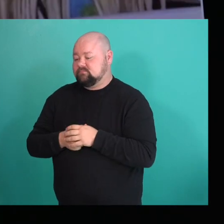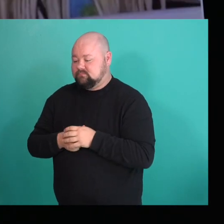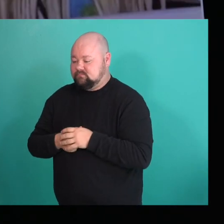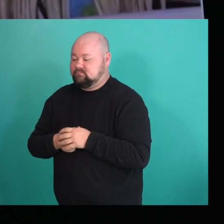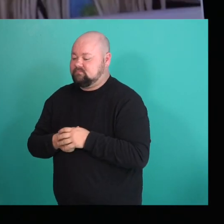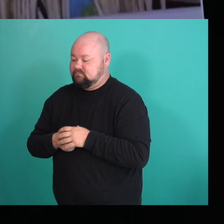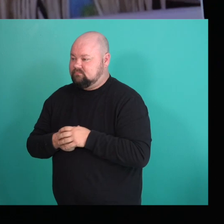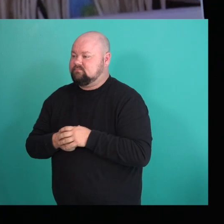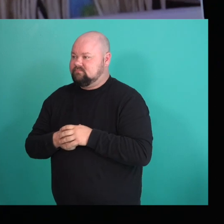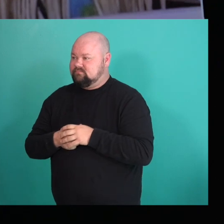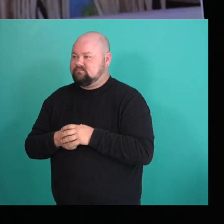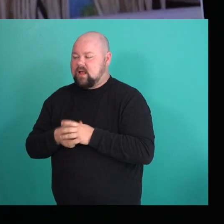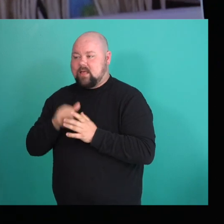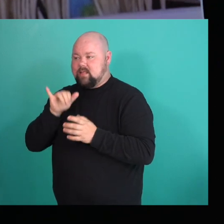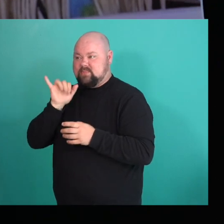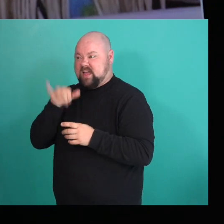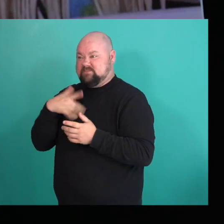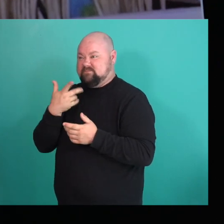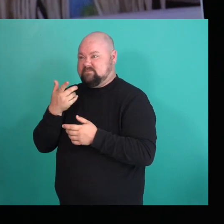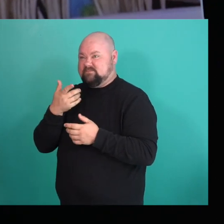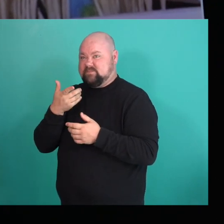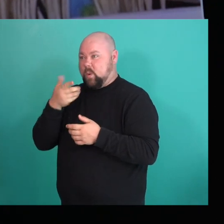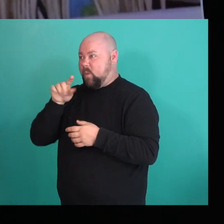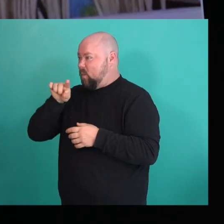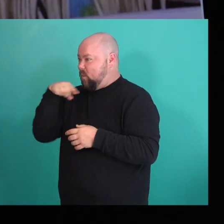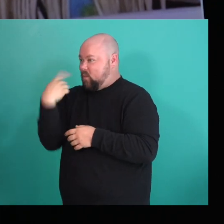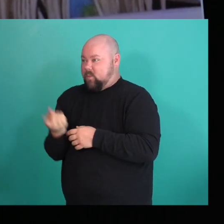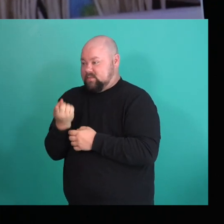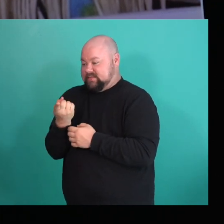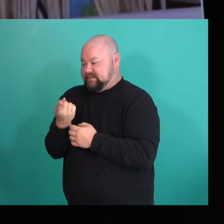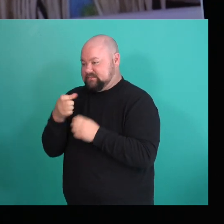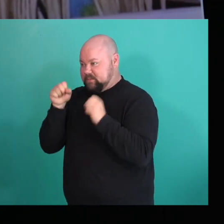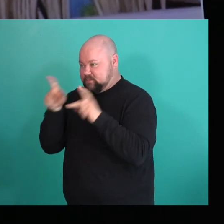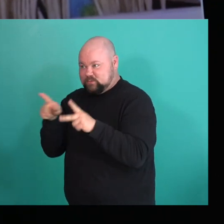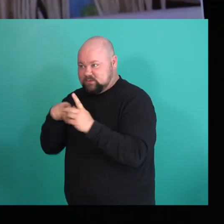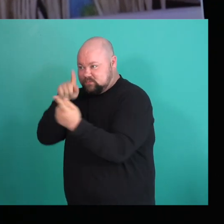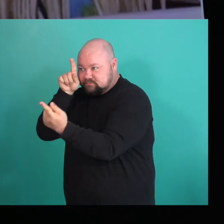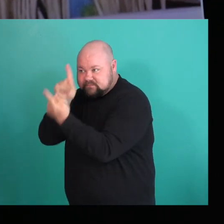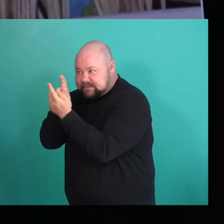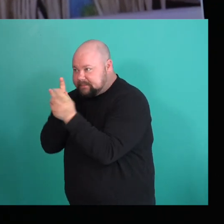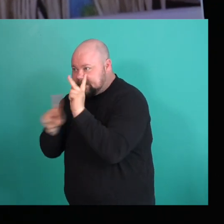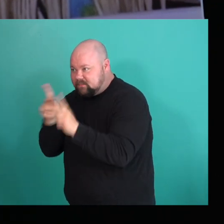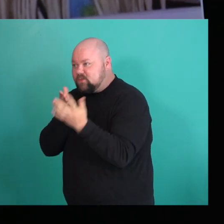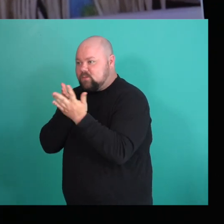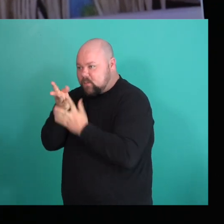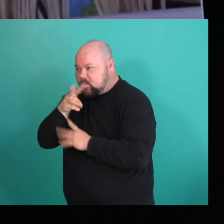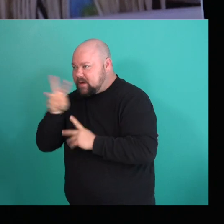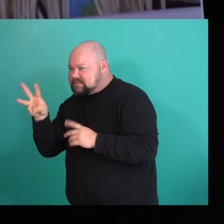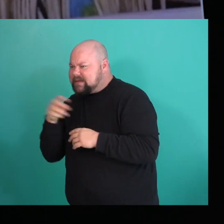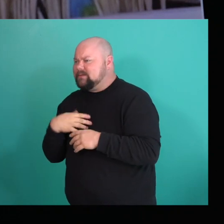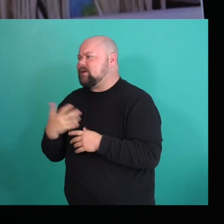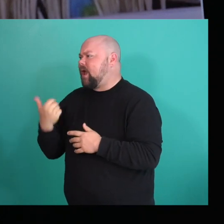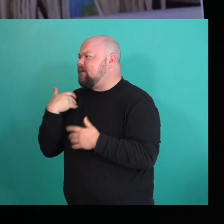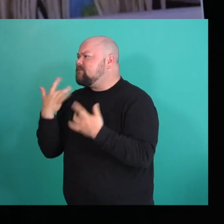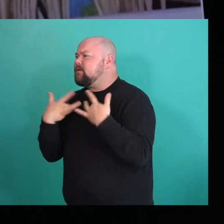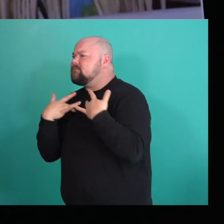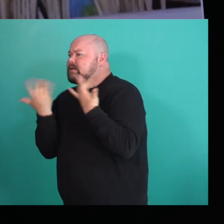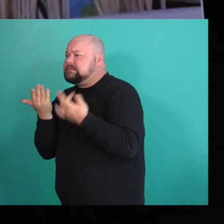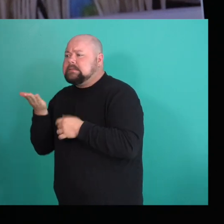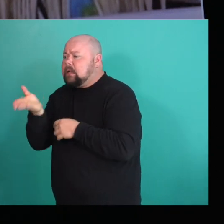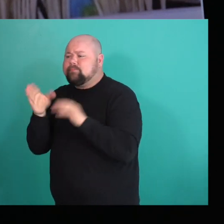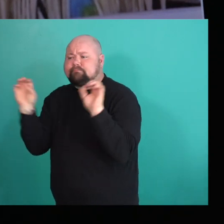very, it was the only way I met people because I living in Langley, there wasn't any social events to go to really that were around.